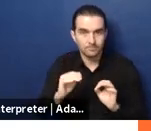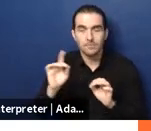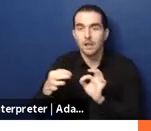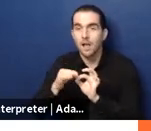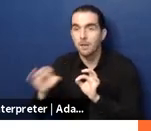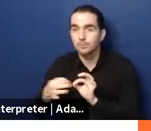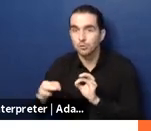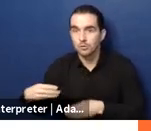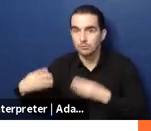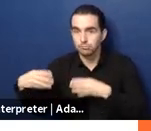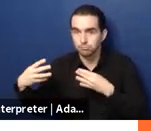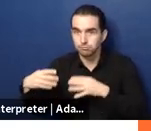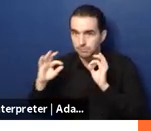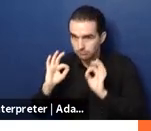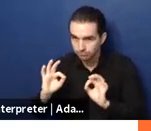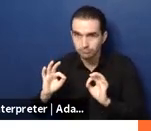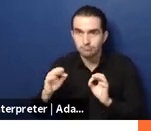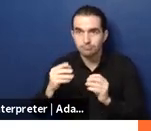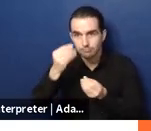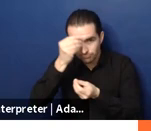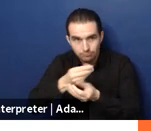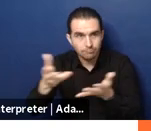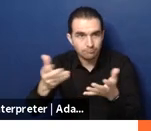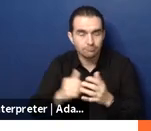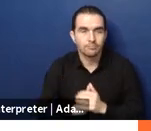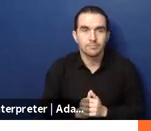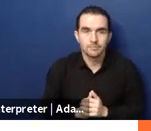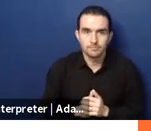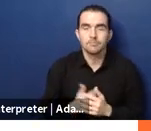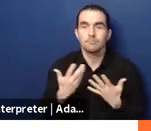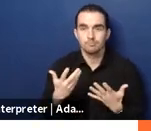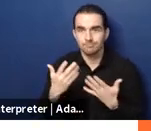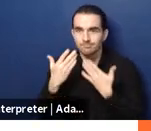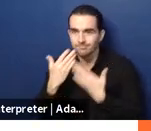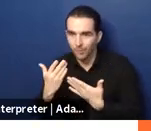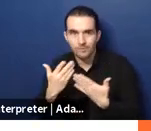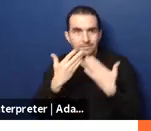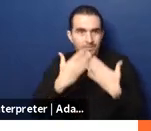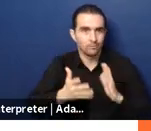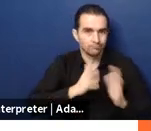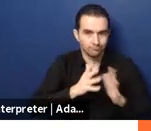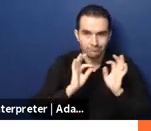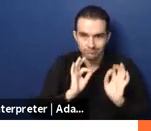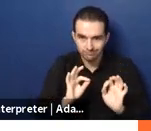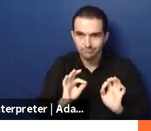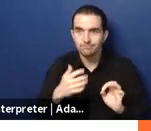sign language interpretation for us tonight and we hope to see you again soon thanks bye